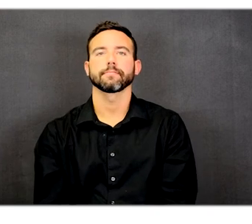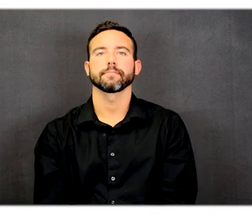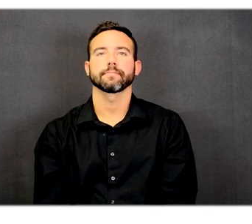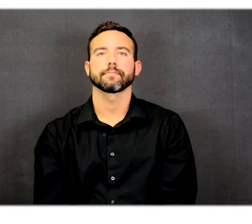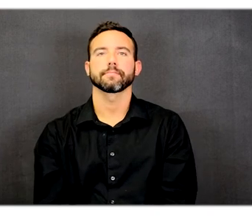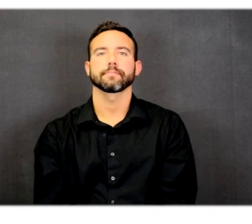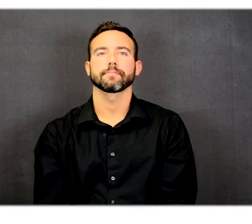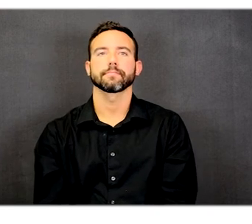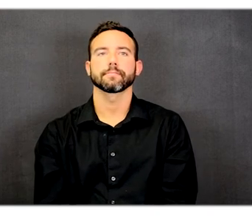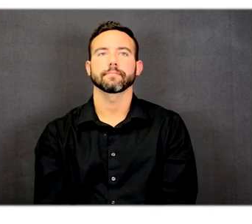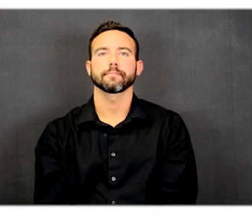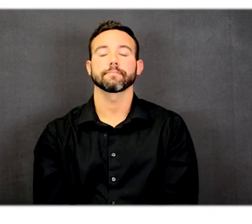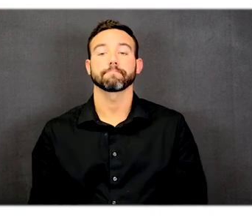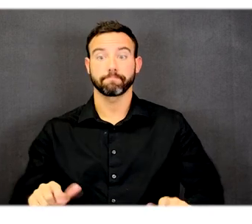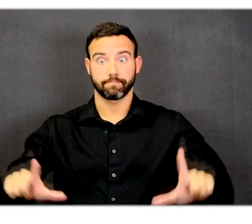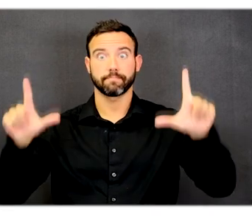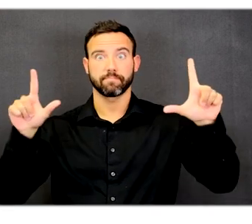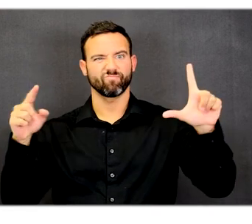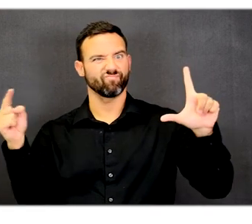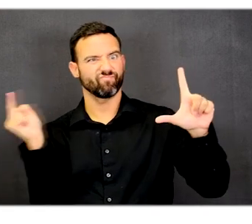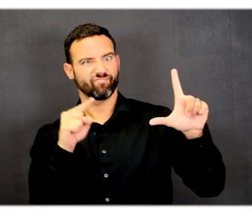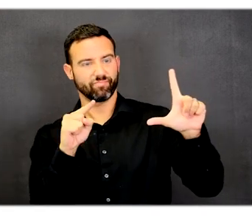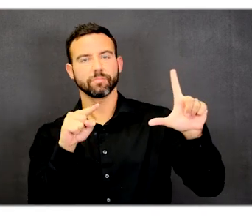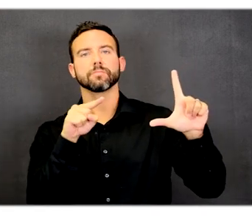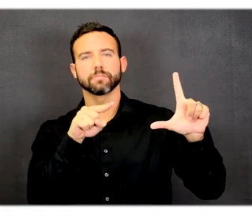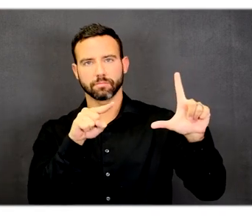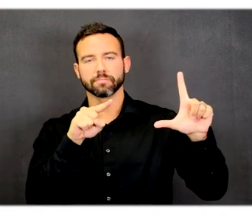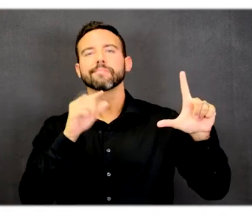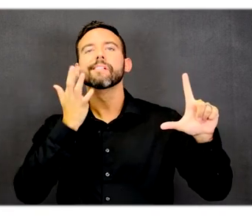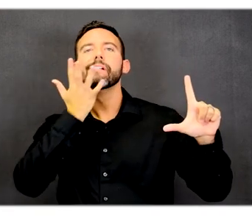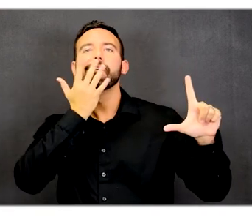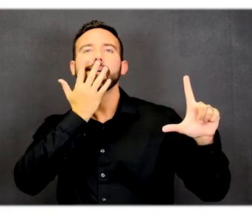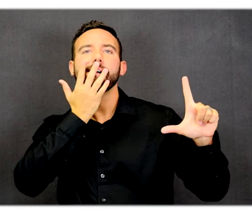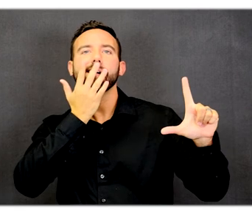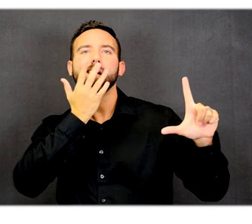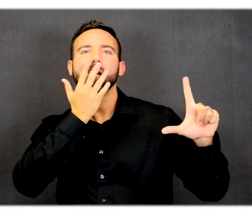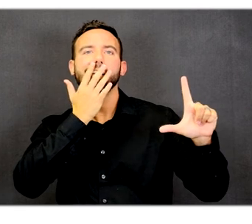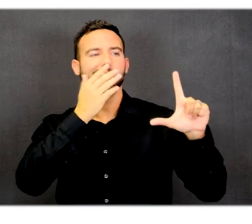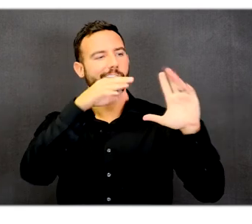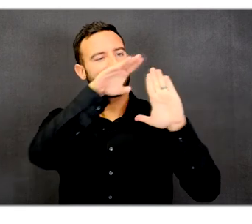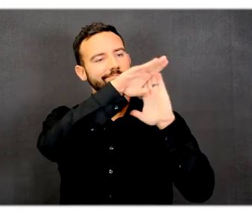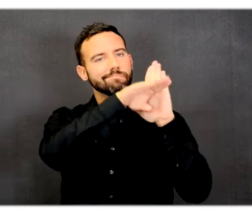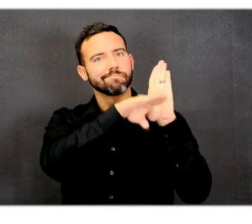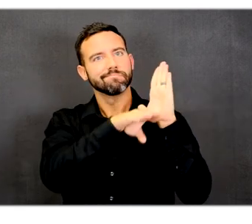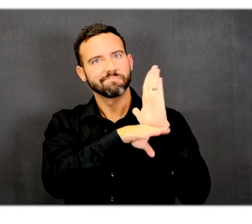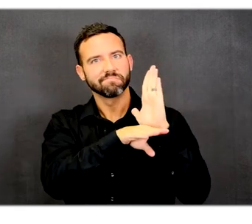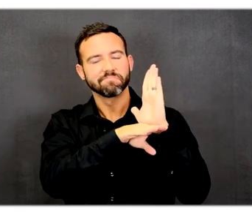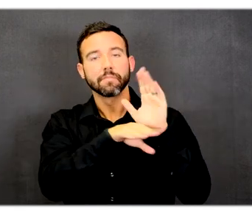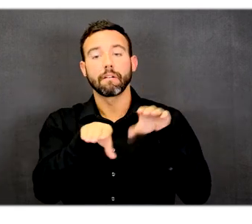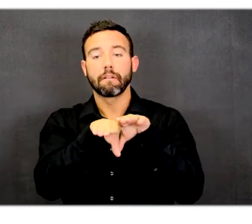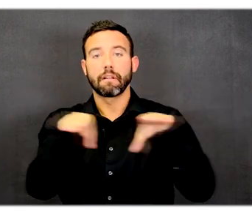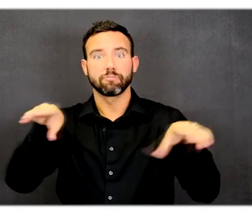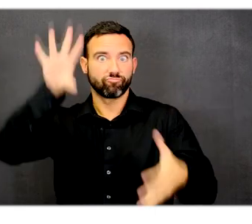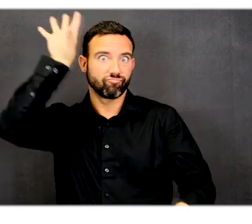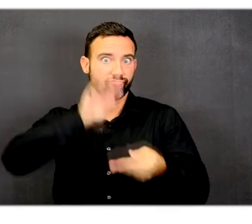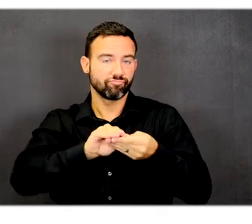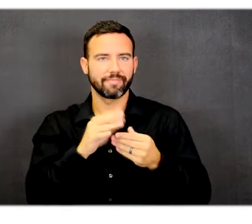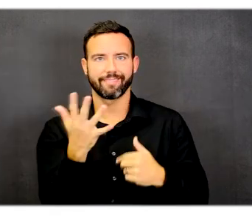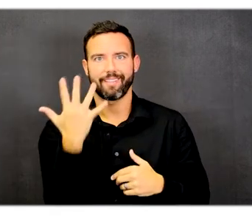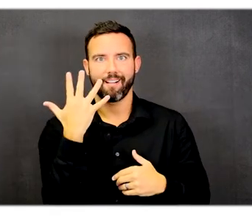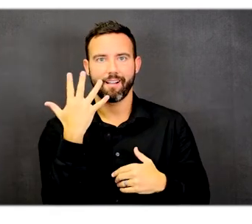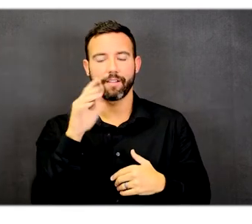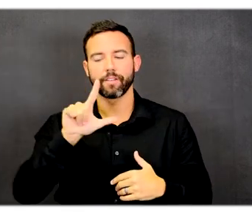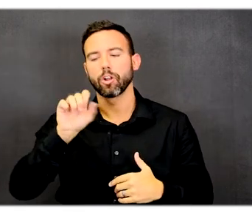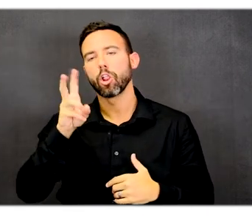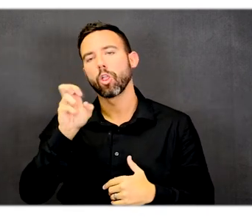On the left side of this slide, there is a color floor plan scheme with a total of five levels. Lower